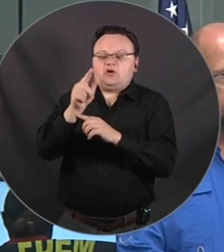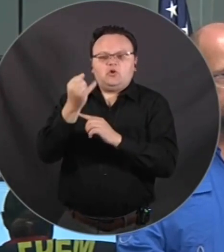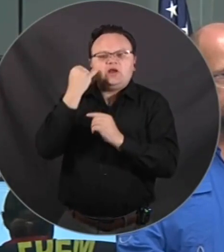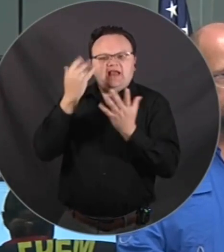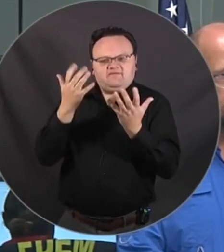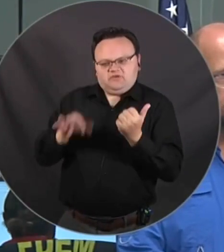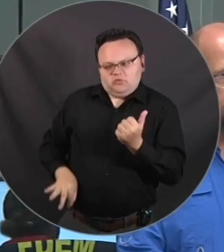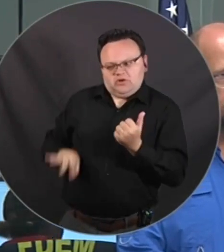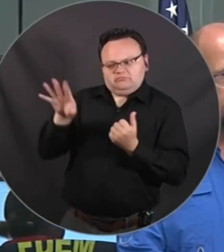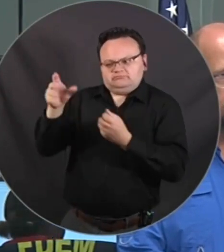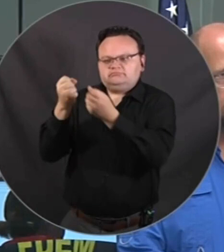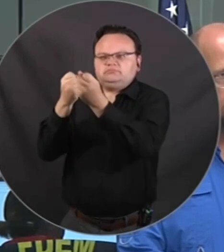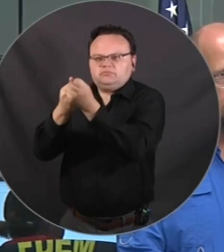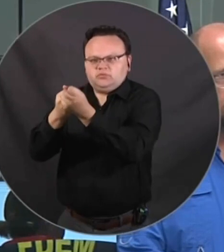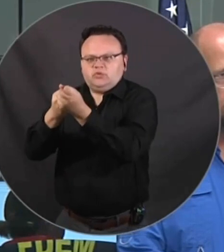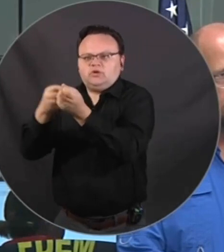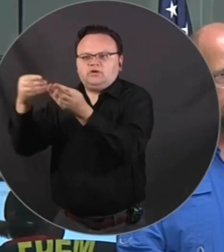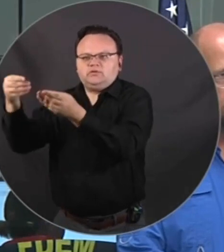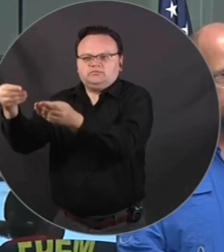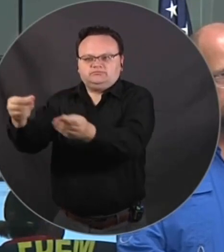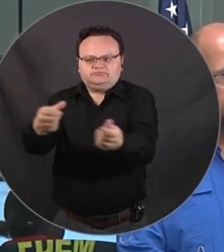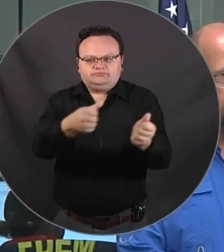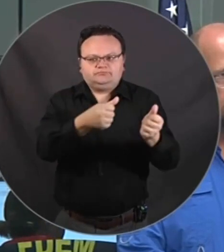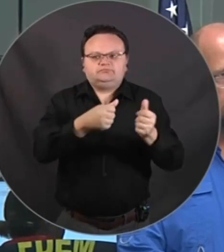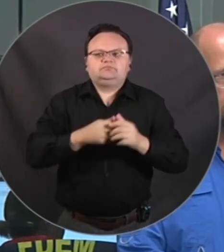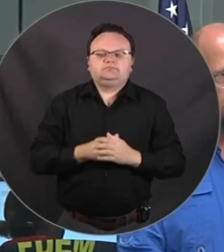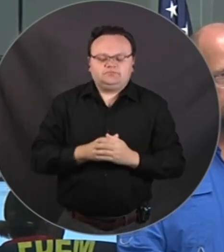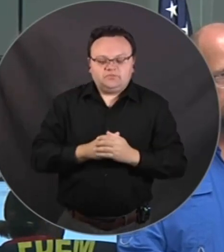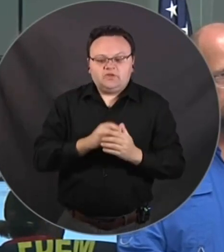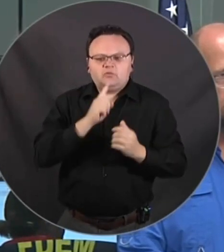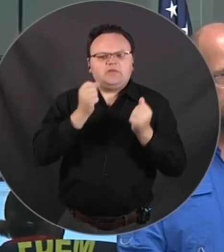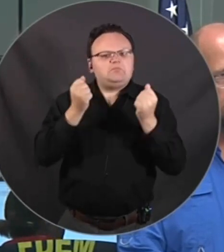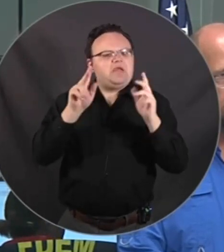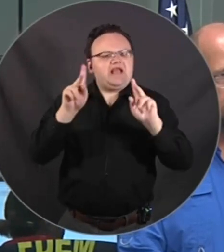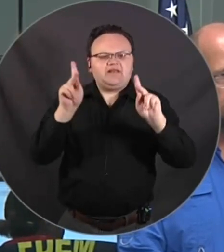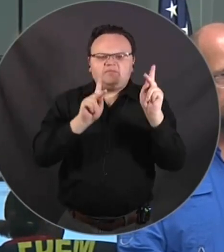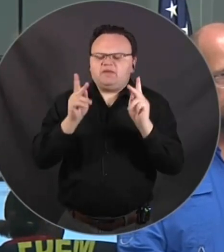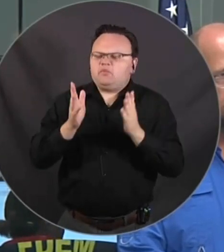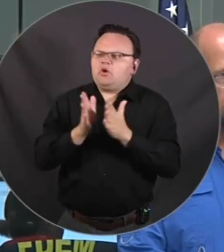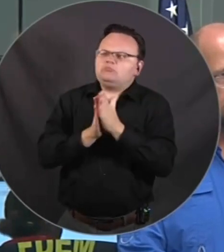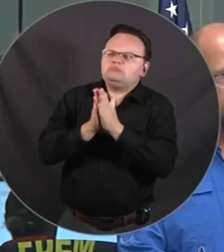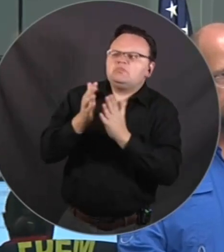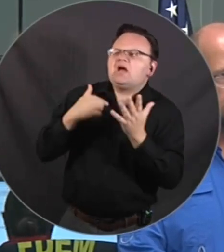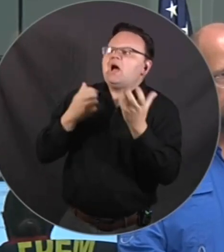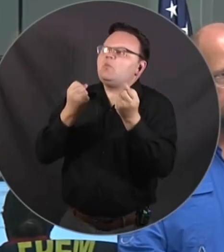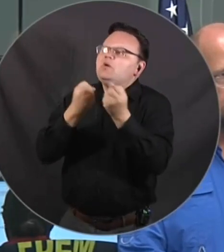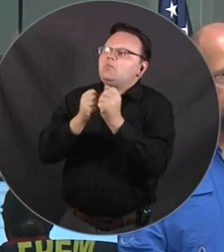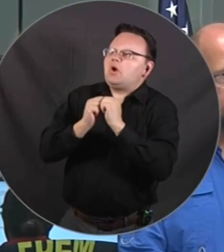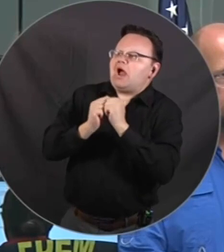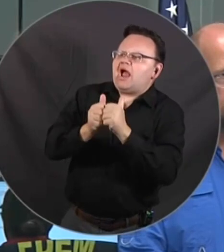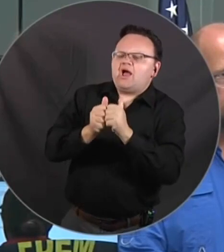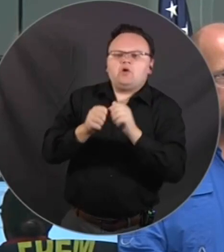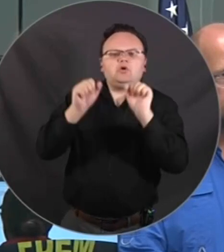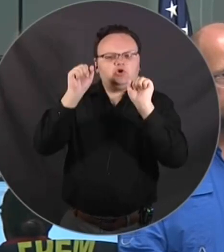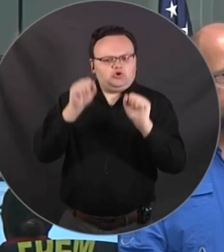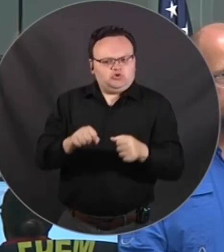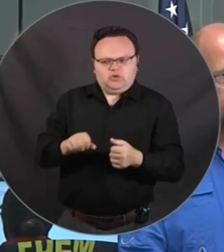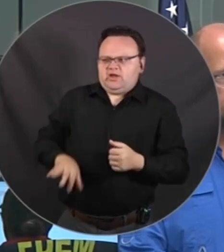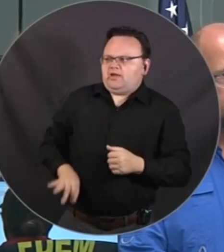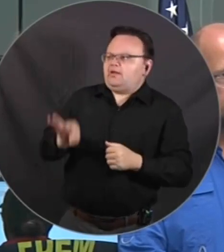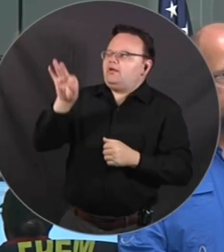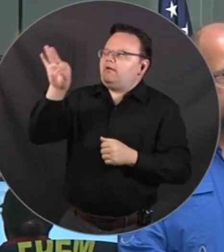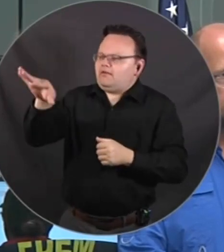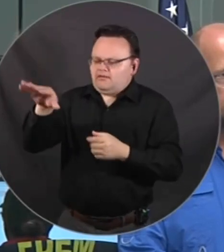I know we've had a lot of folks in the business community express interest in doing that and we certainly would welcome that and it will make a big difference